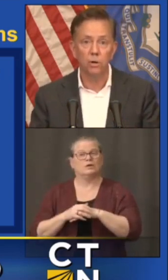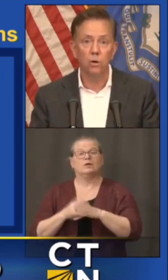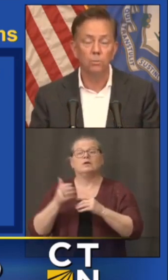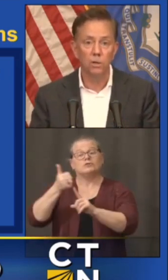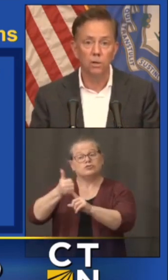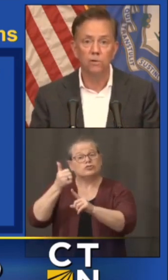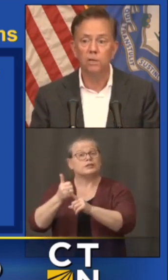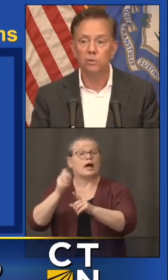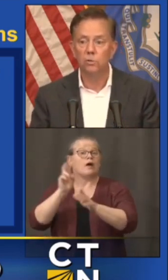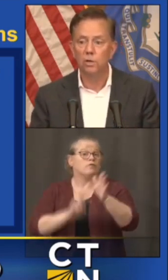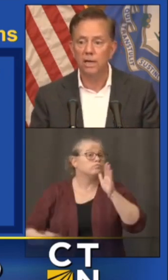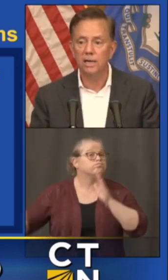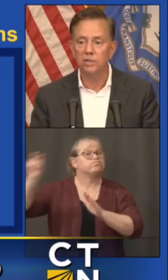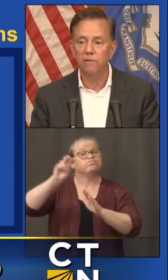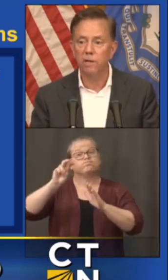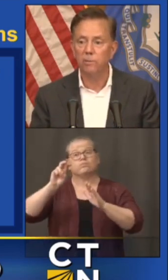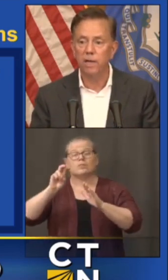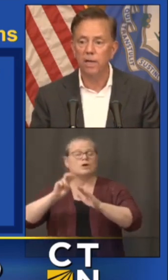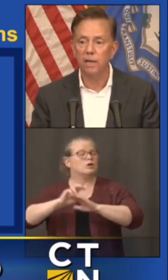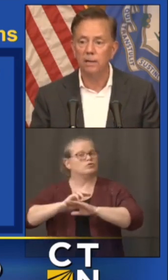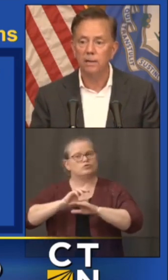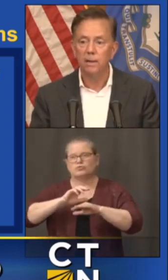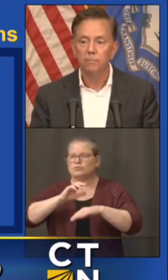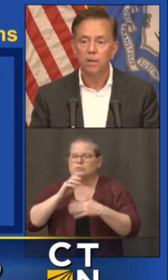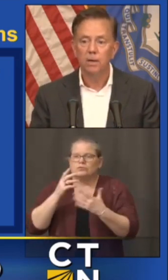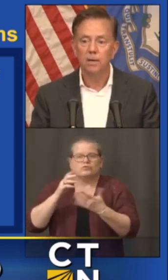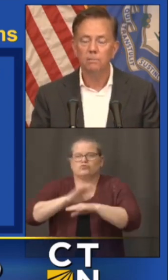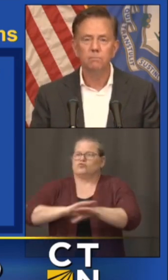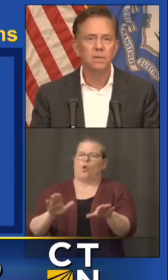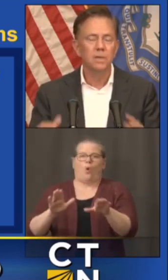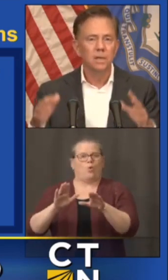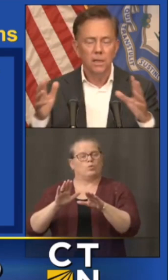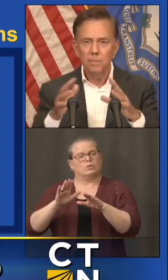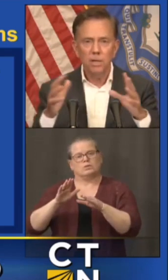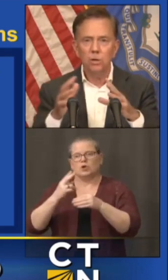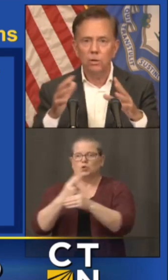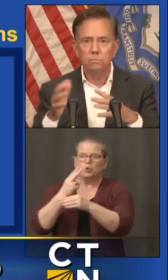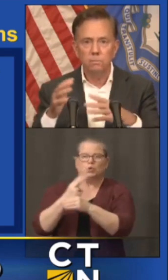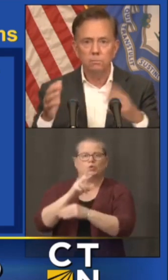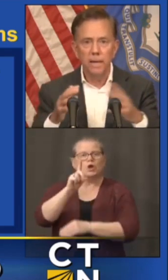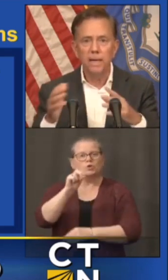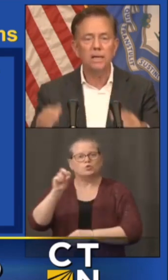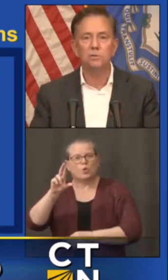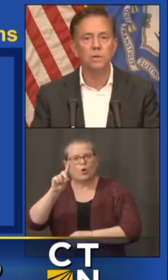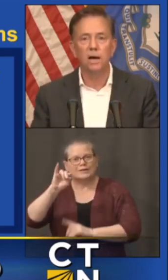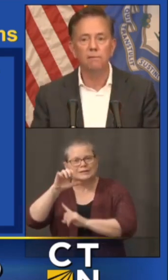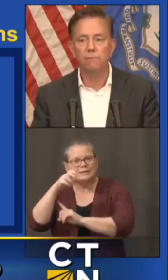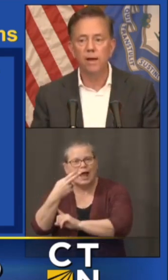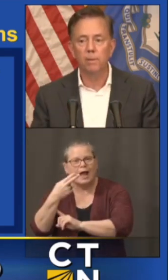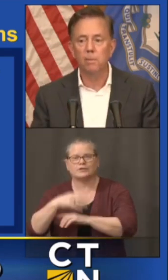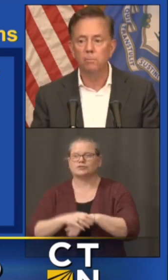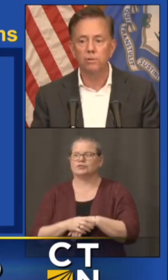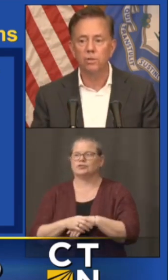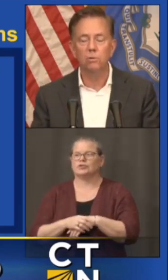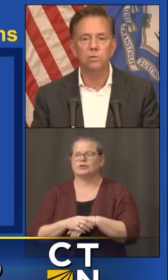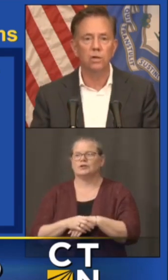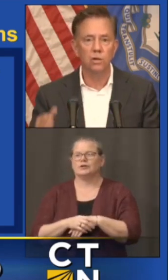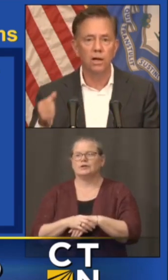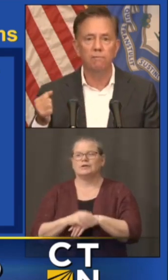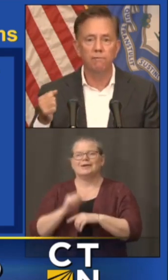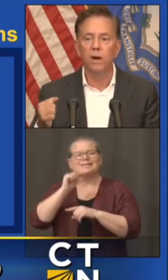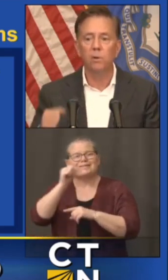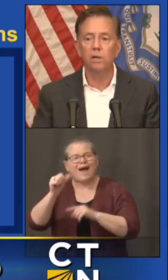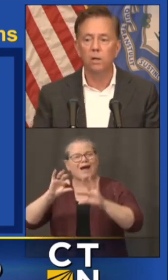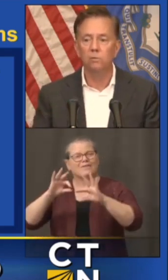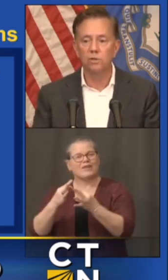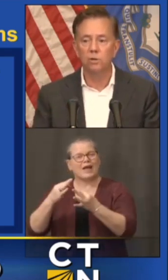able to do the home delivery the door dash everything we can limit your meetings with non-family members those that